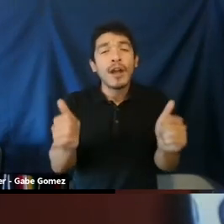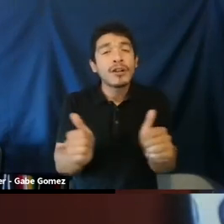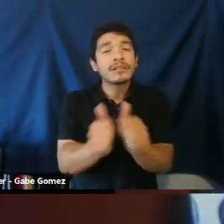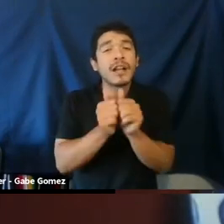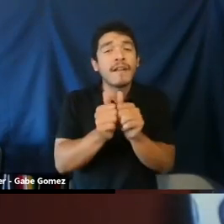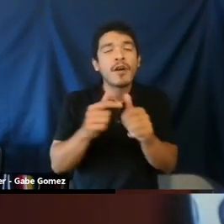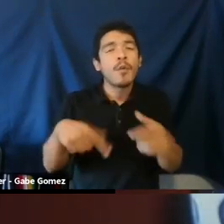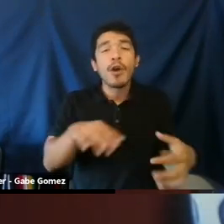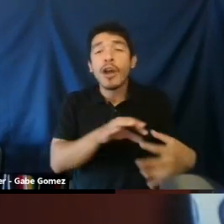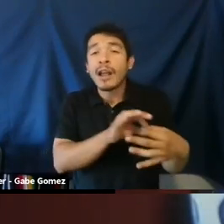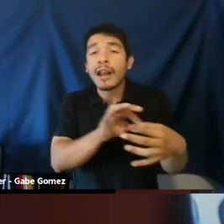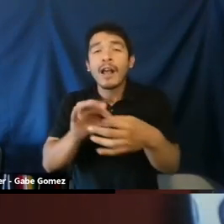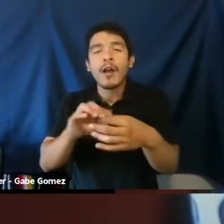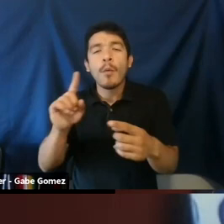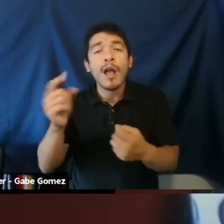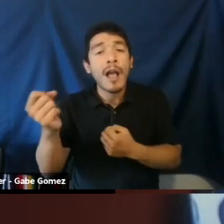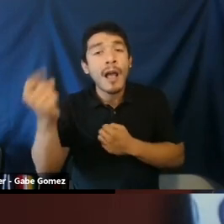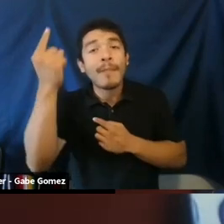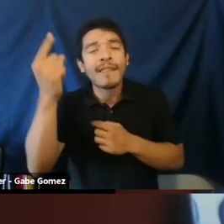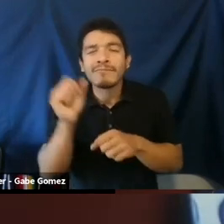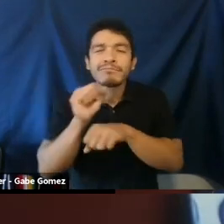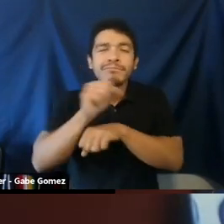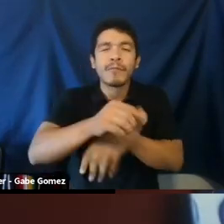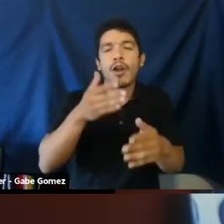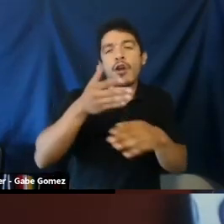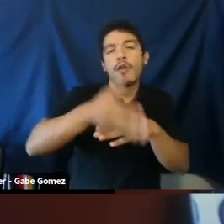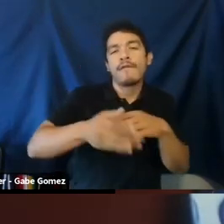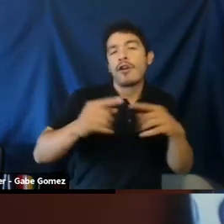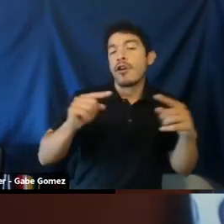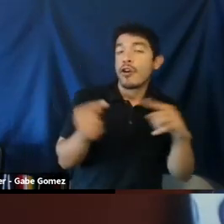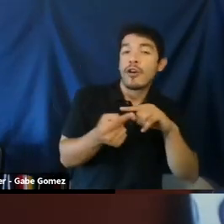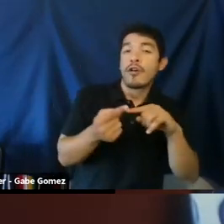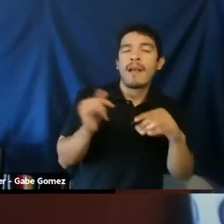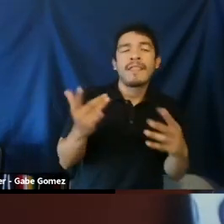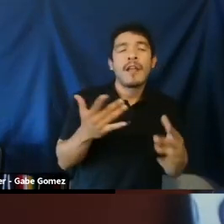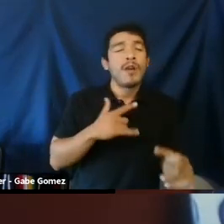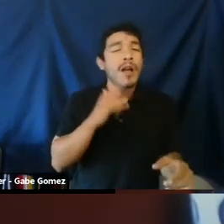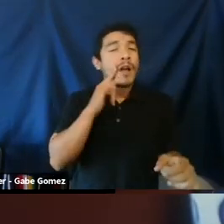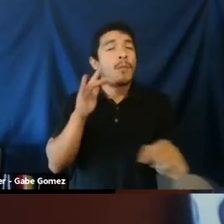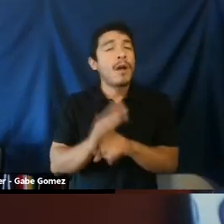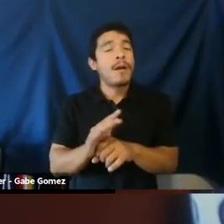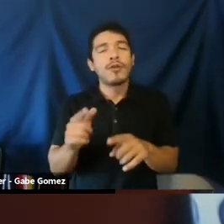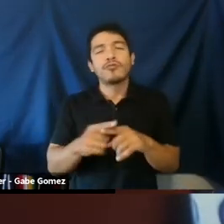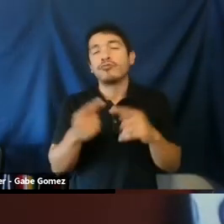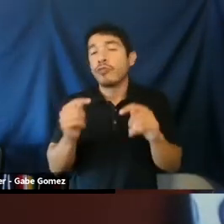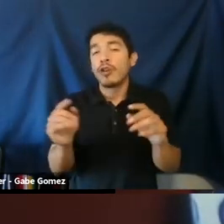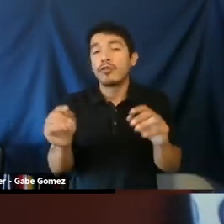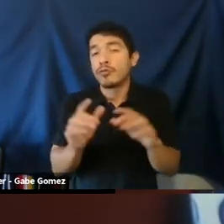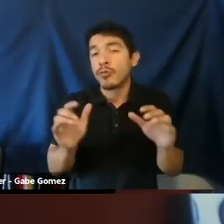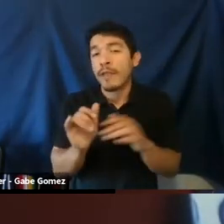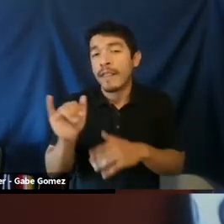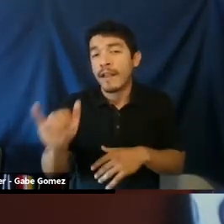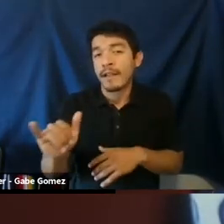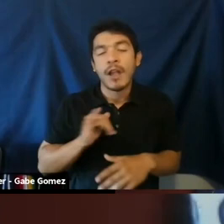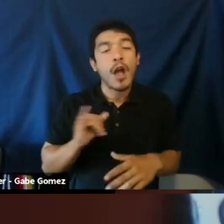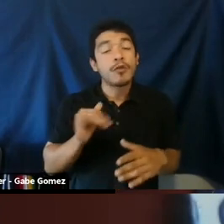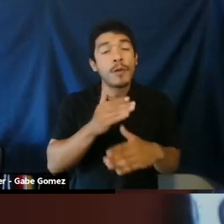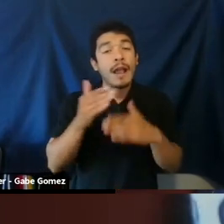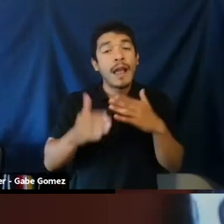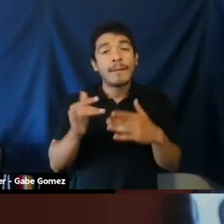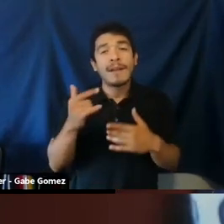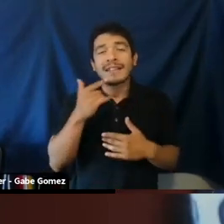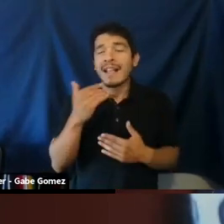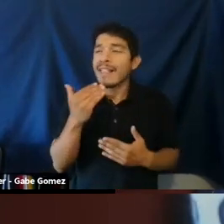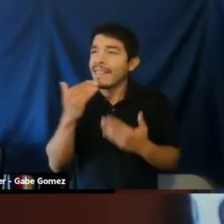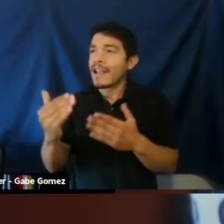world, it's a place where all of us are free to be ourselves, we're connected, where empathy prevails over harm. So that's really what